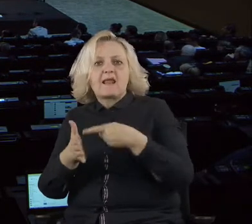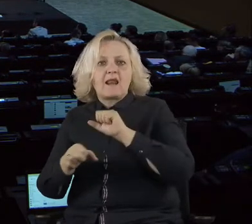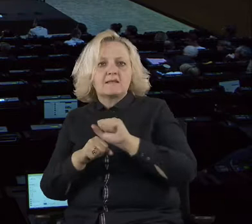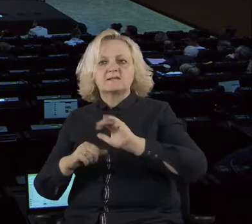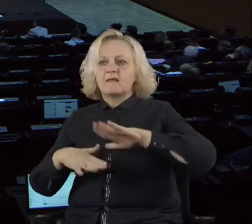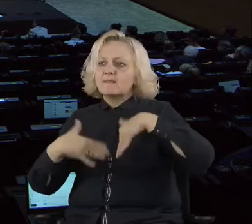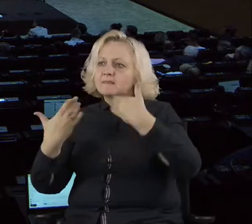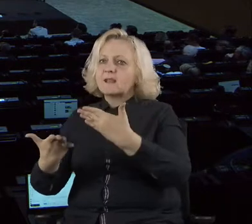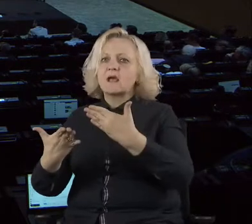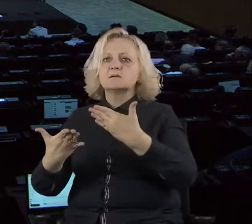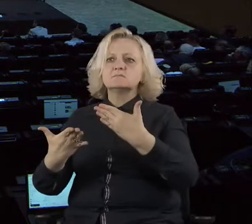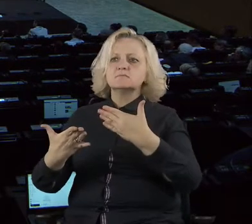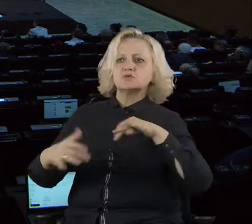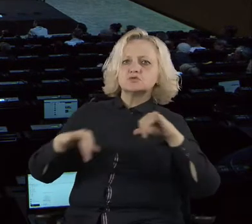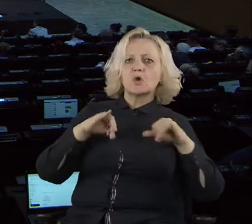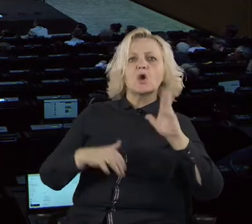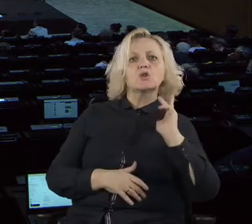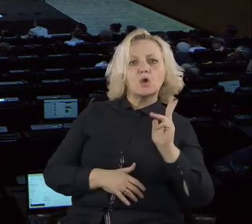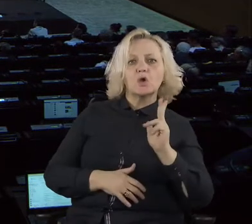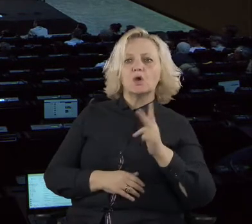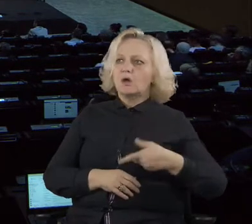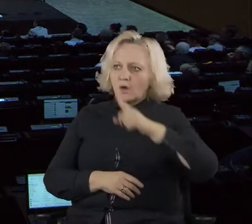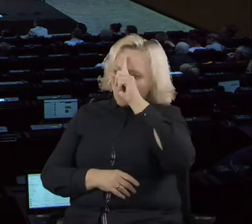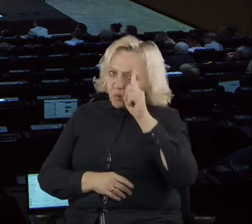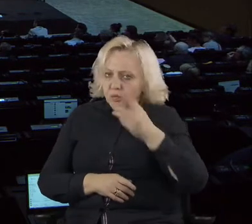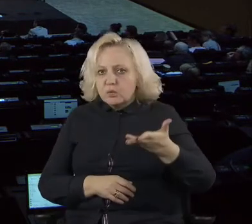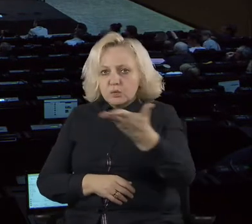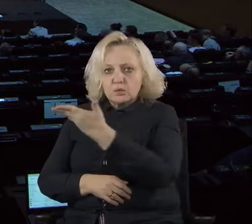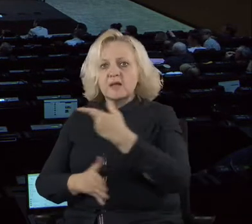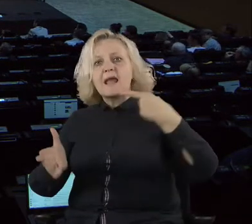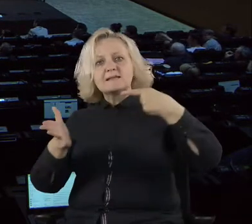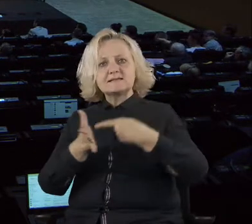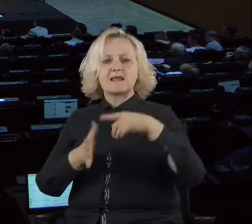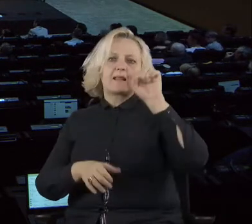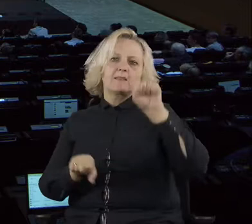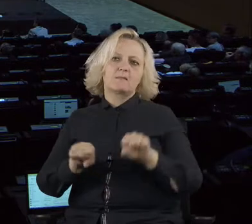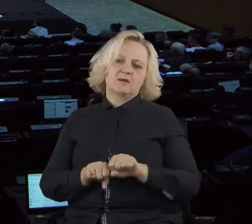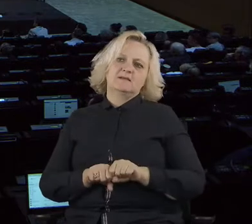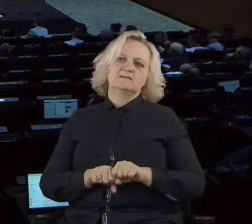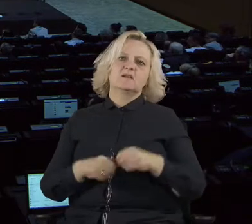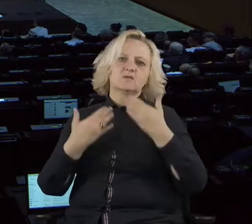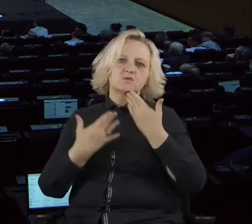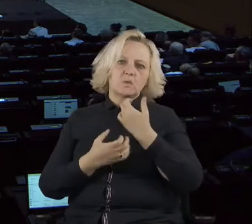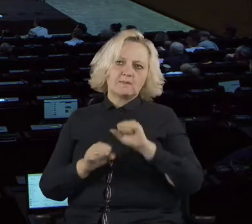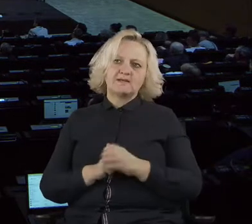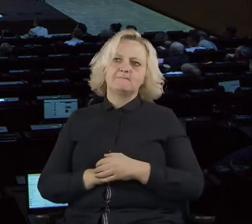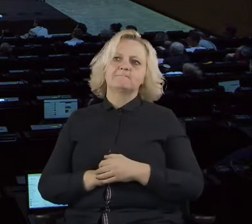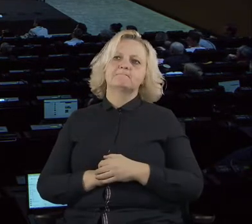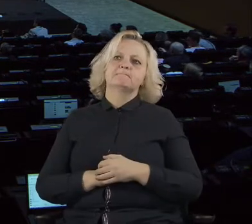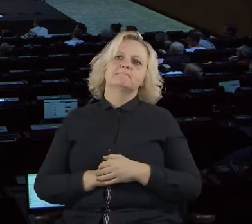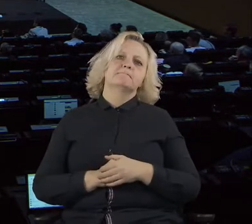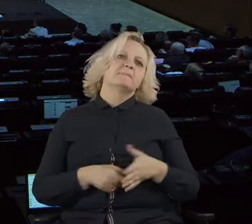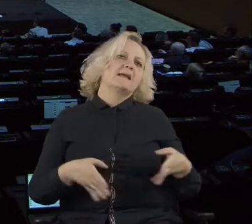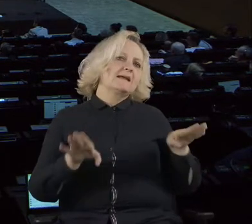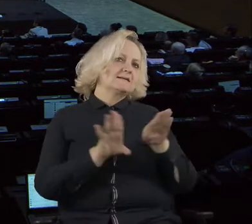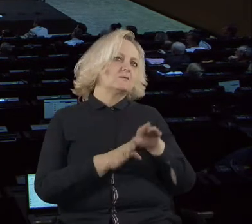purposes. Thank you very much. And at the end of the discussion, please let me bring back some of you,